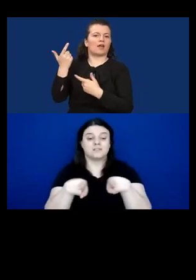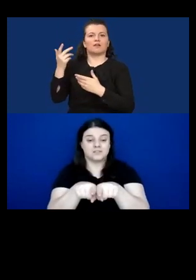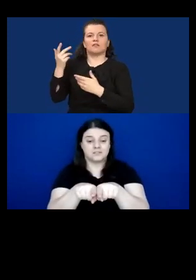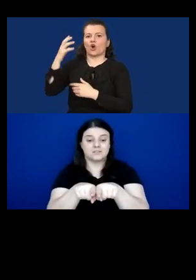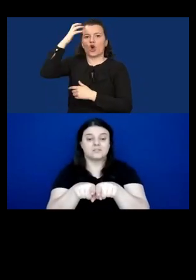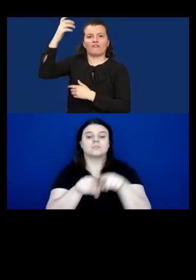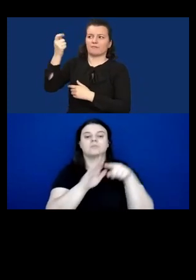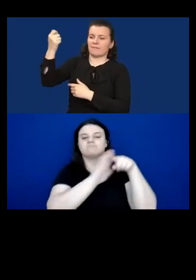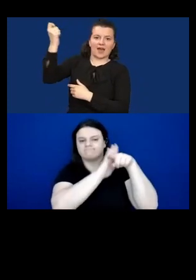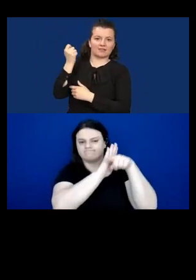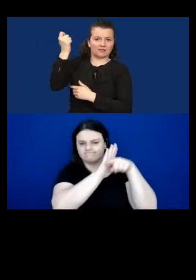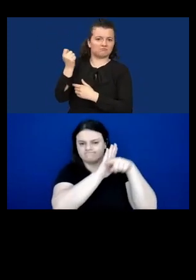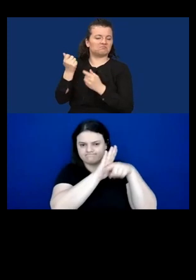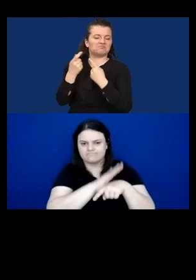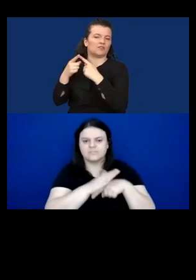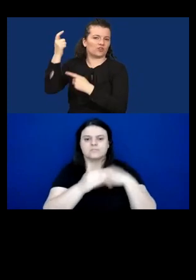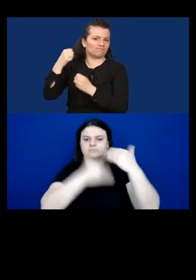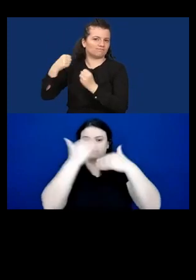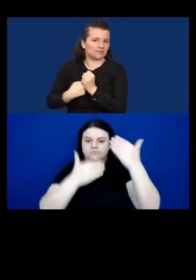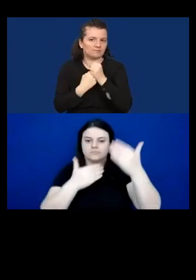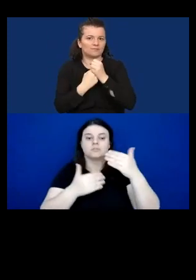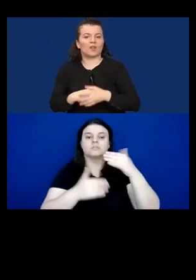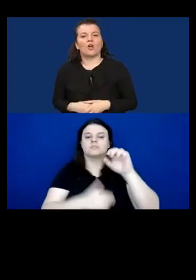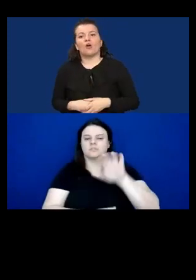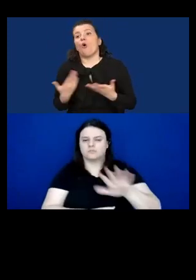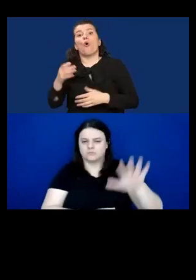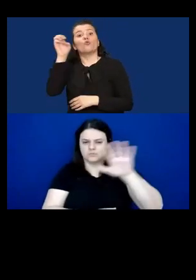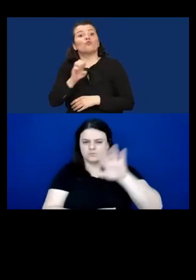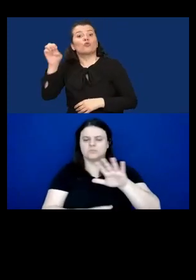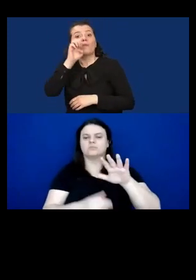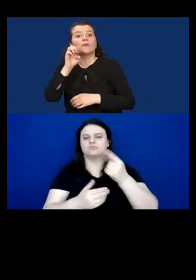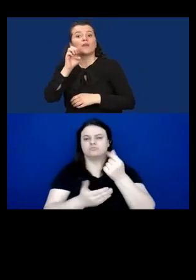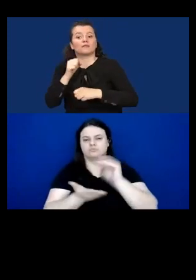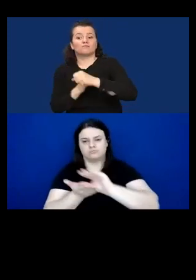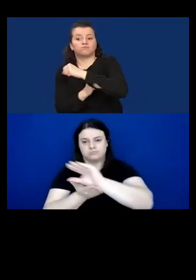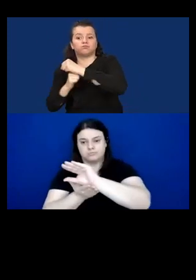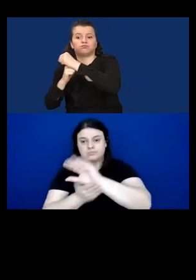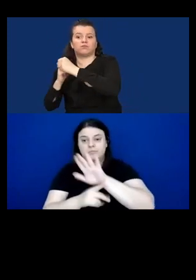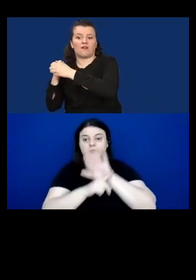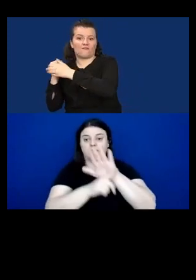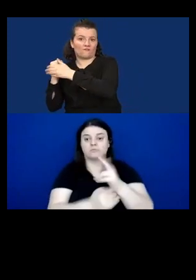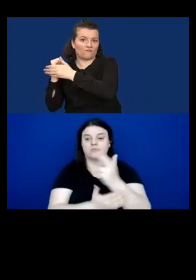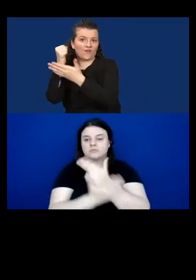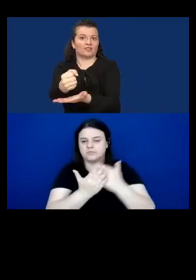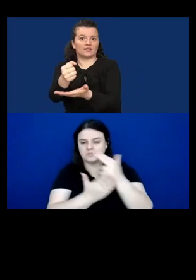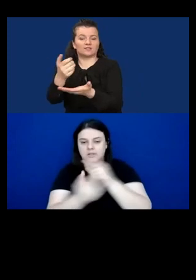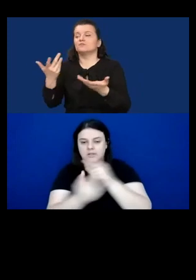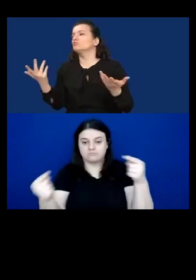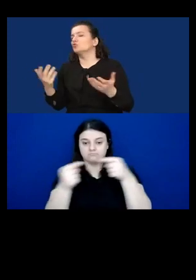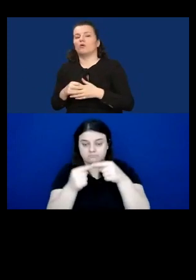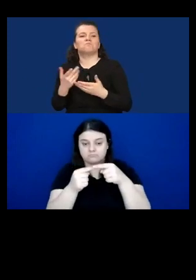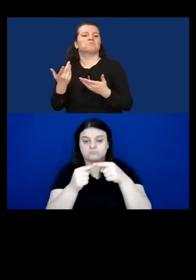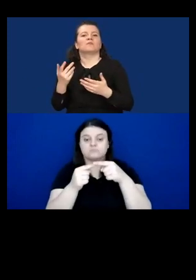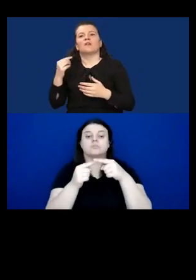and development funding or European structural funds for the design, implementation, adoption and